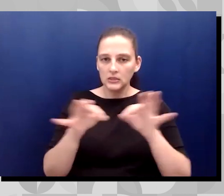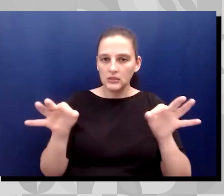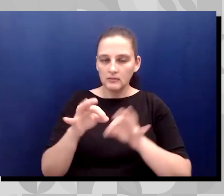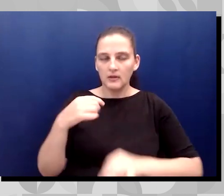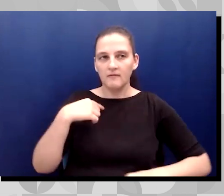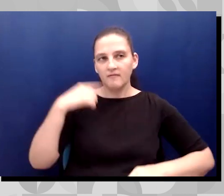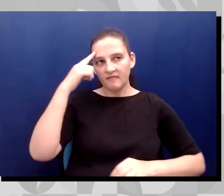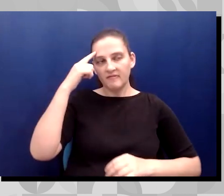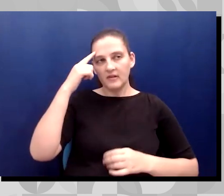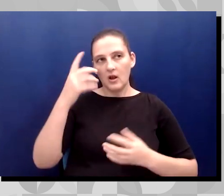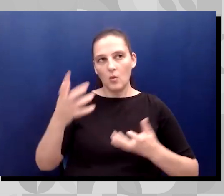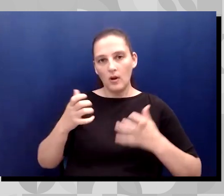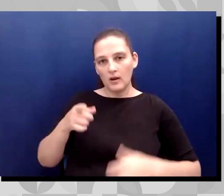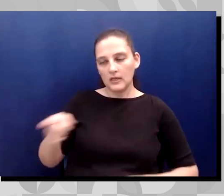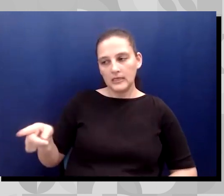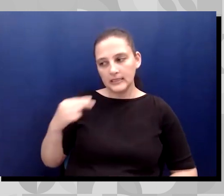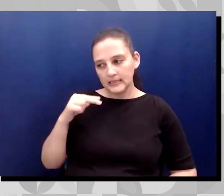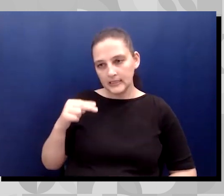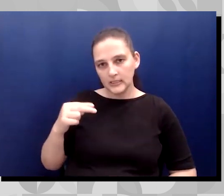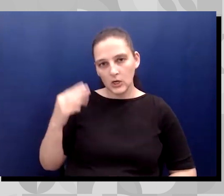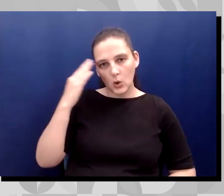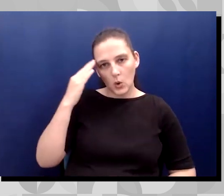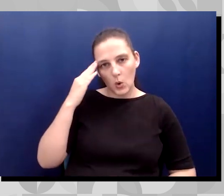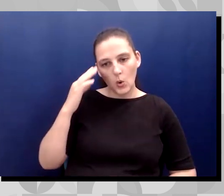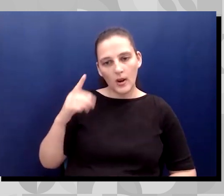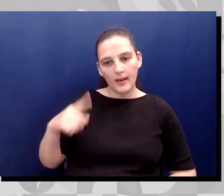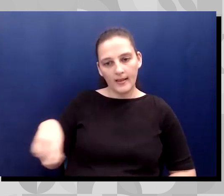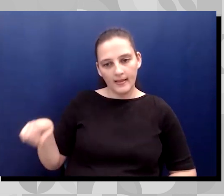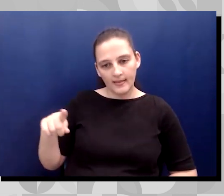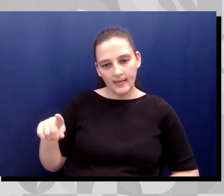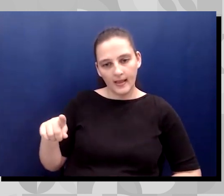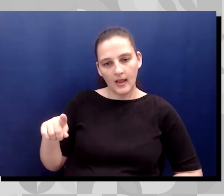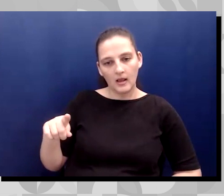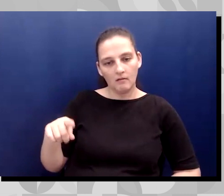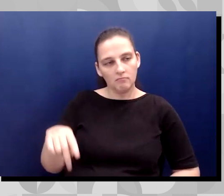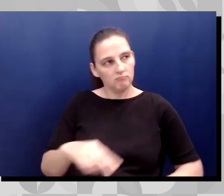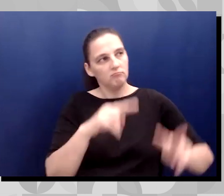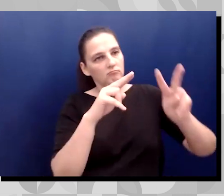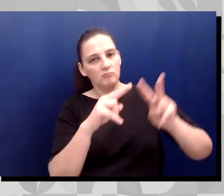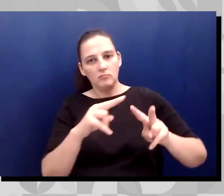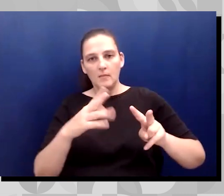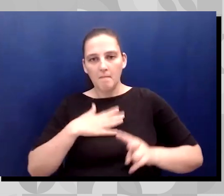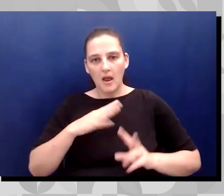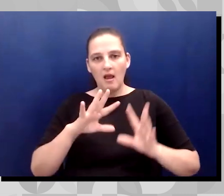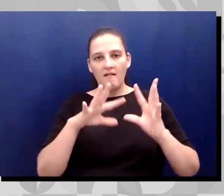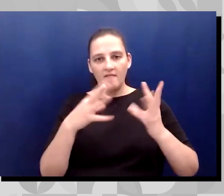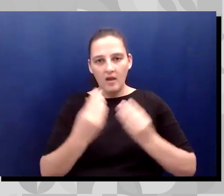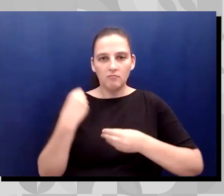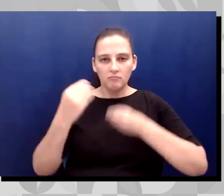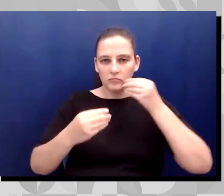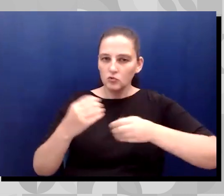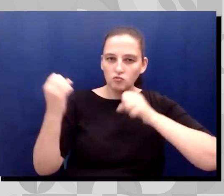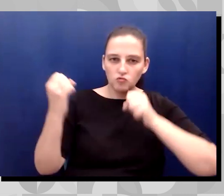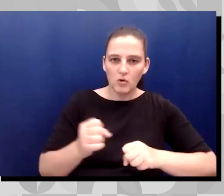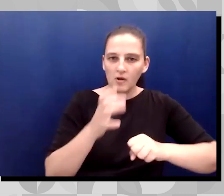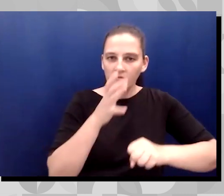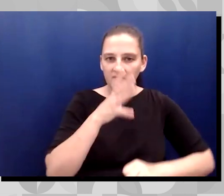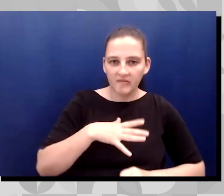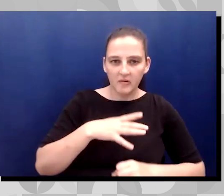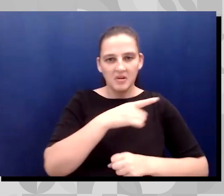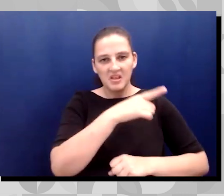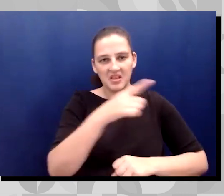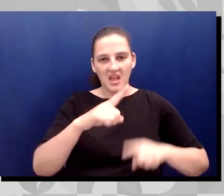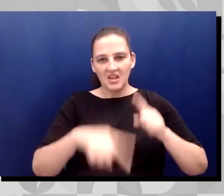know that they come from very strong women and that we are unbreakable. And that's something that